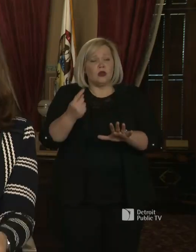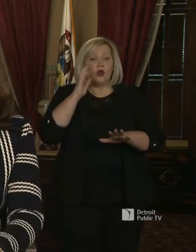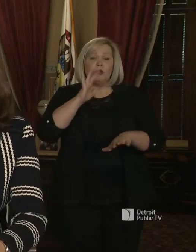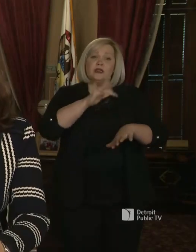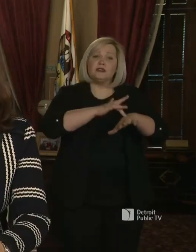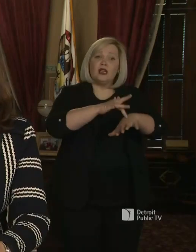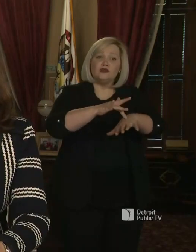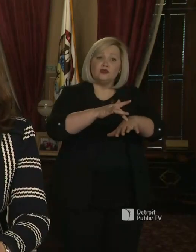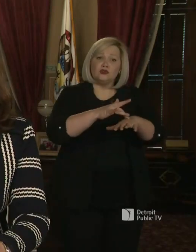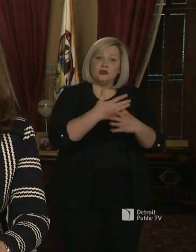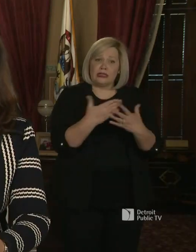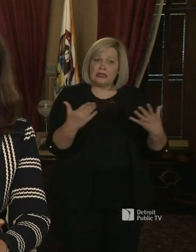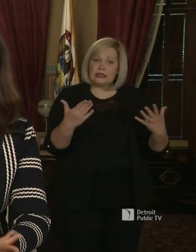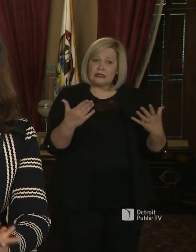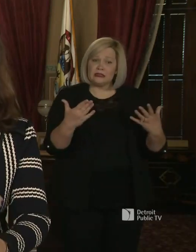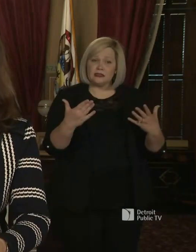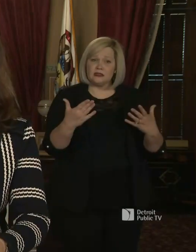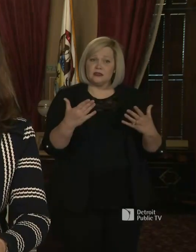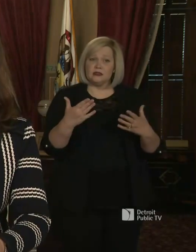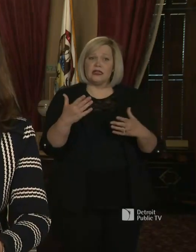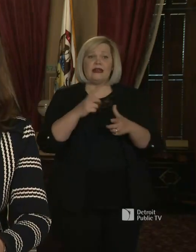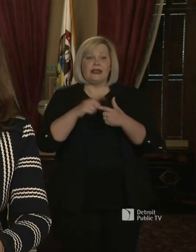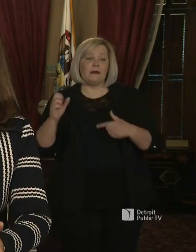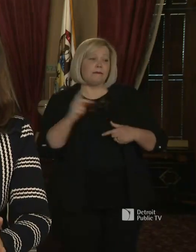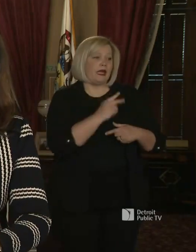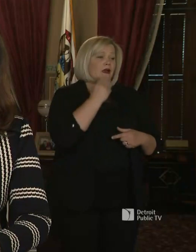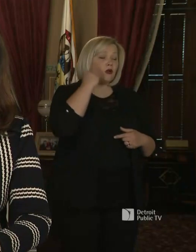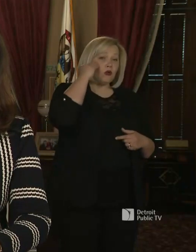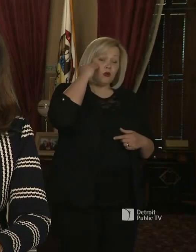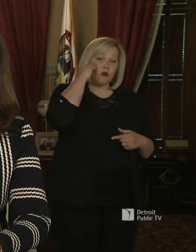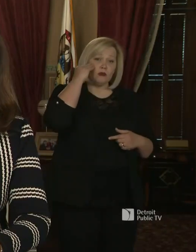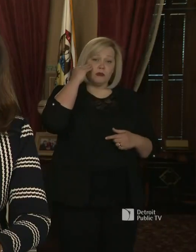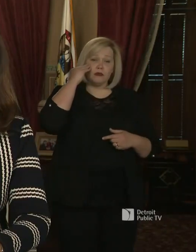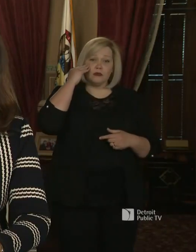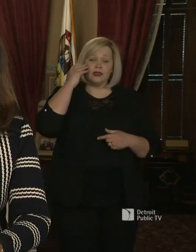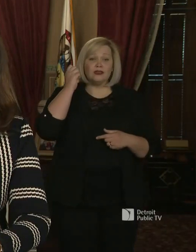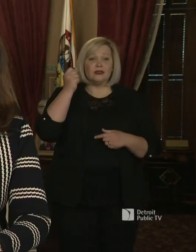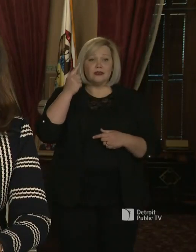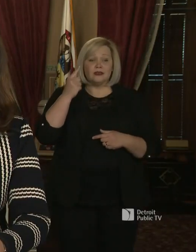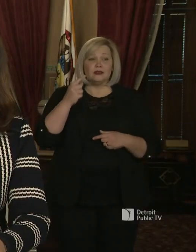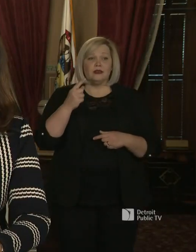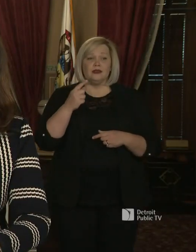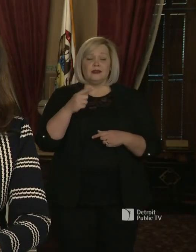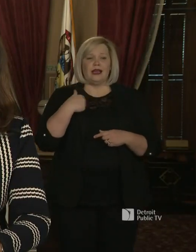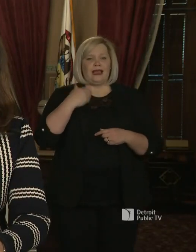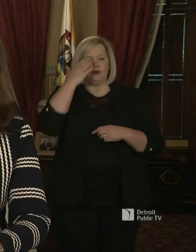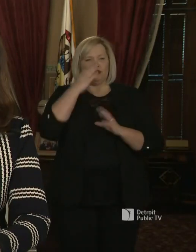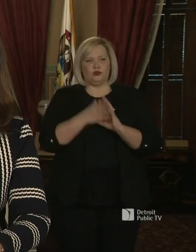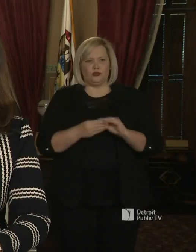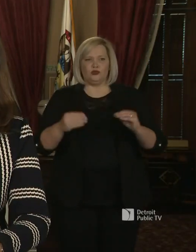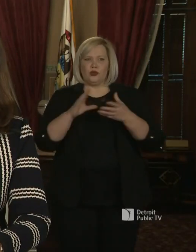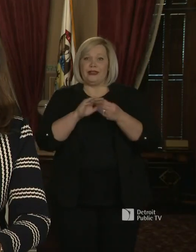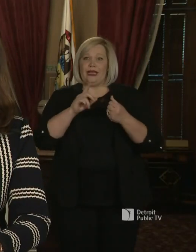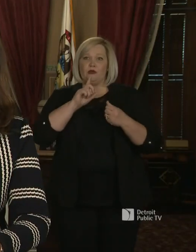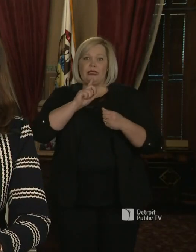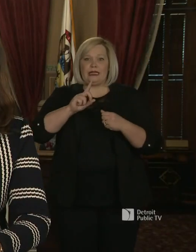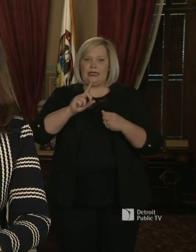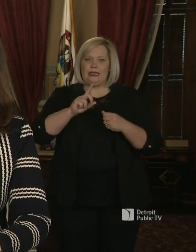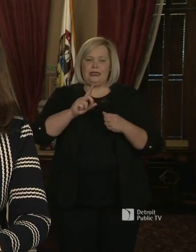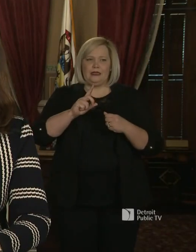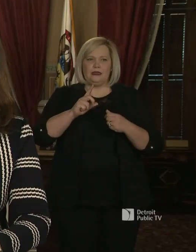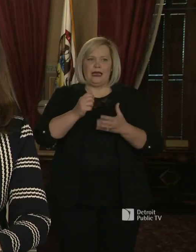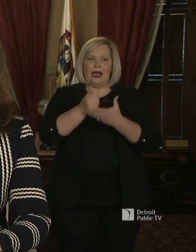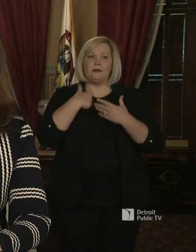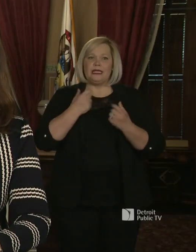touch a few things along the way and is going to go home. I think that the story that really kind of hit this home for me